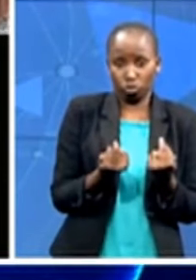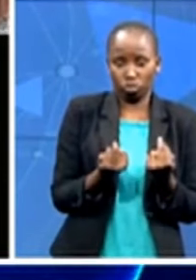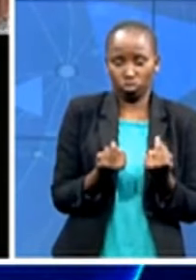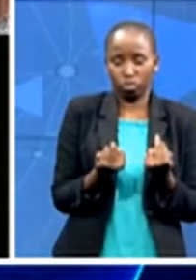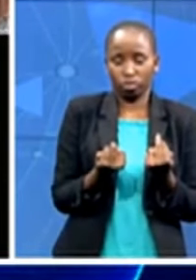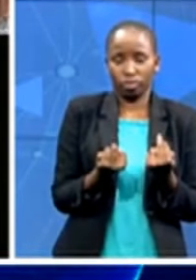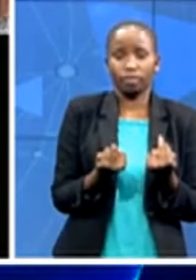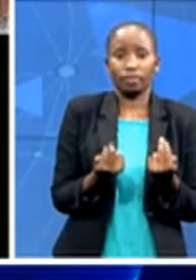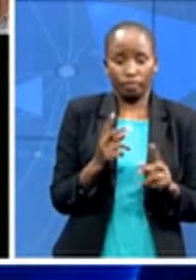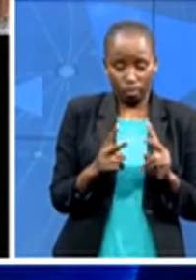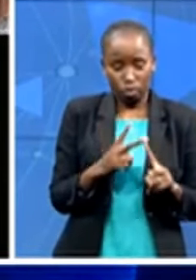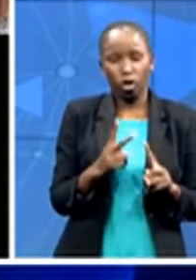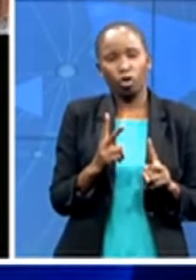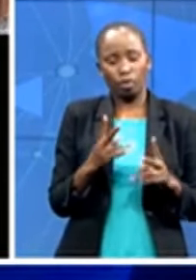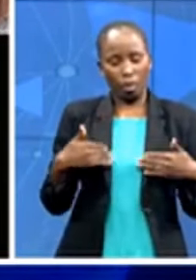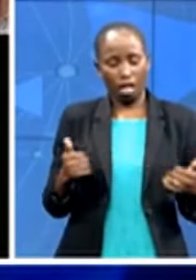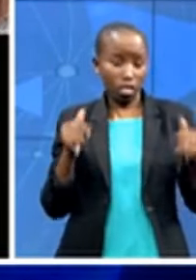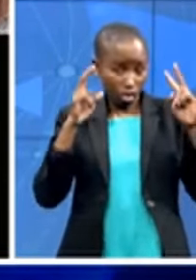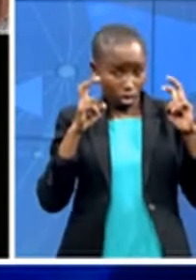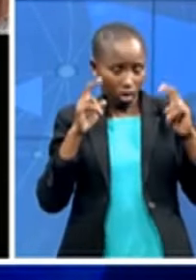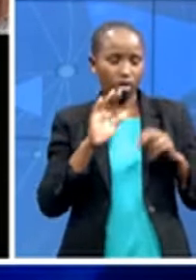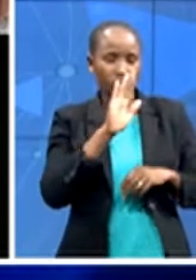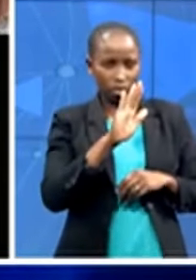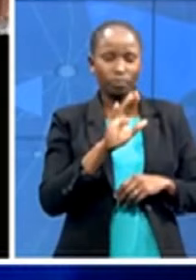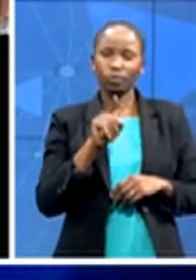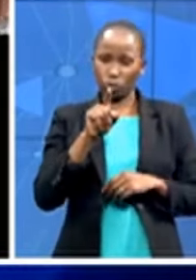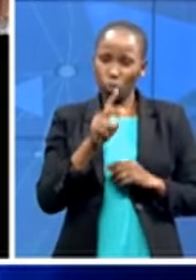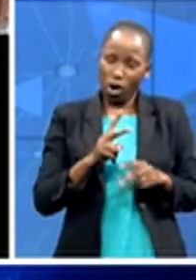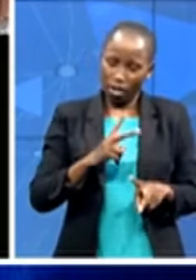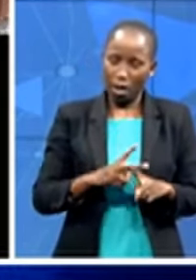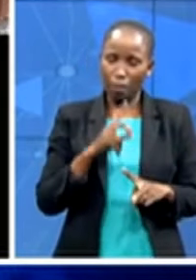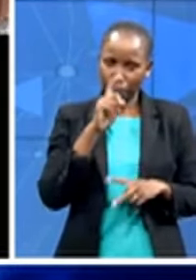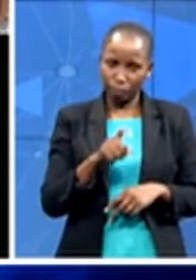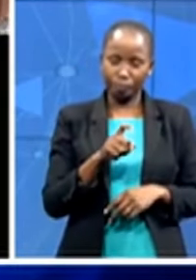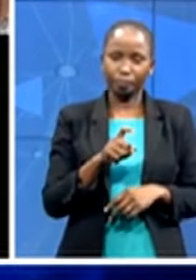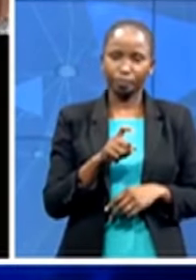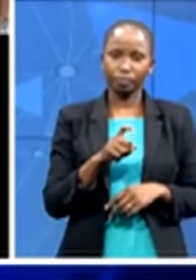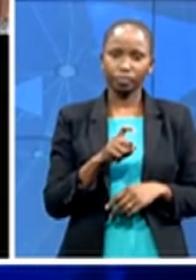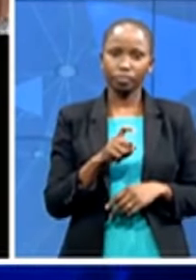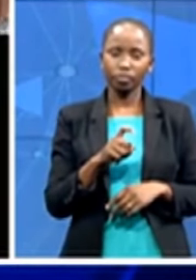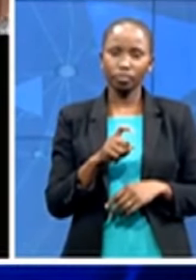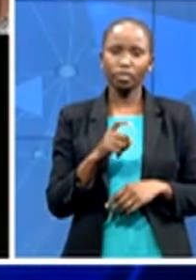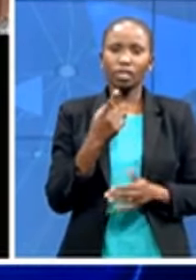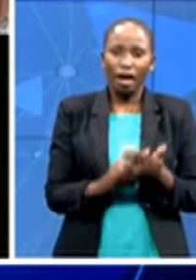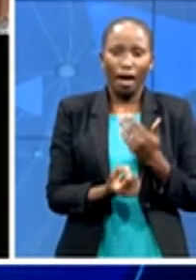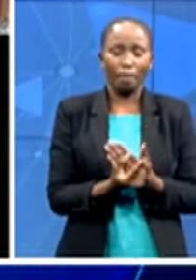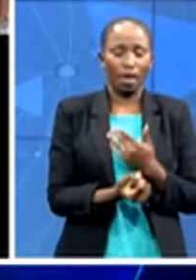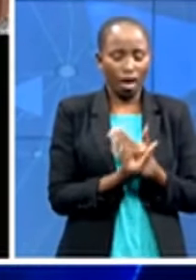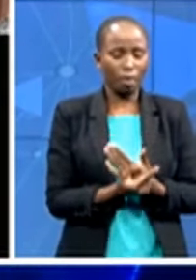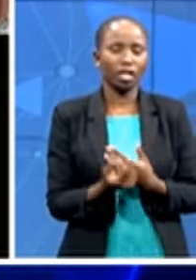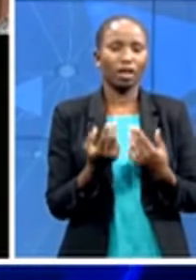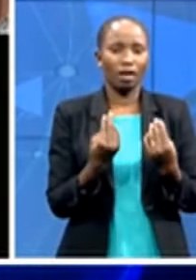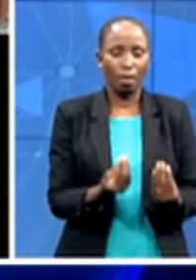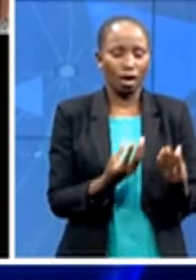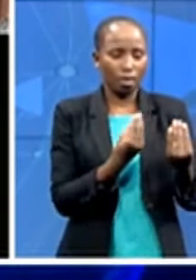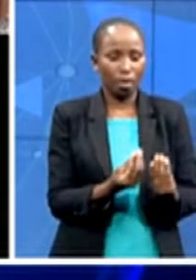to suddenly have to deal with an avalanche of data that had to be updated on a regular basis